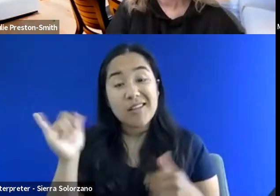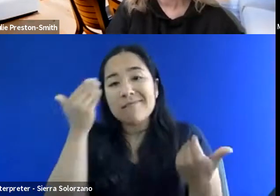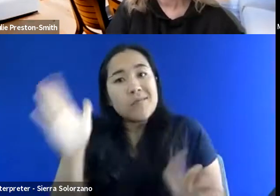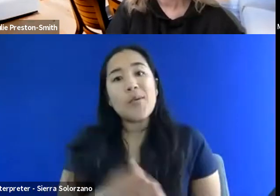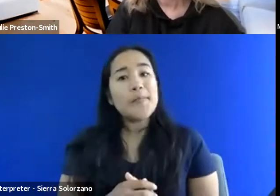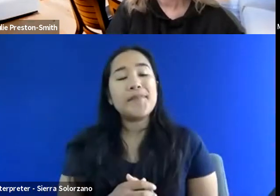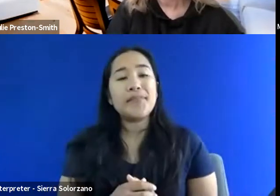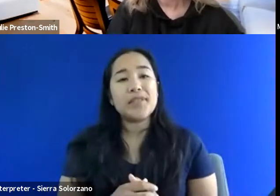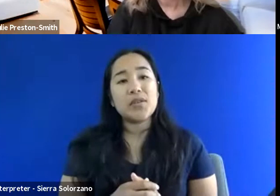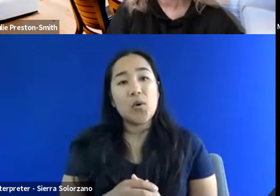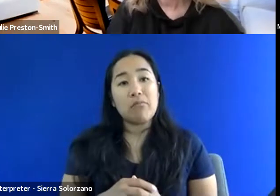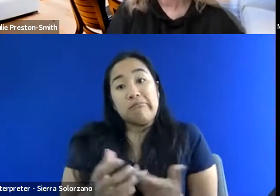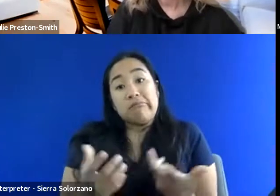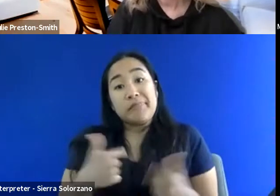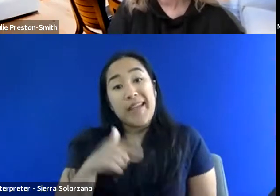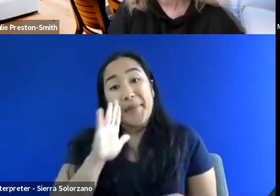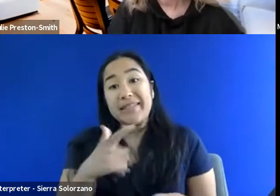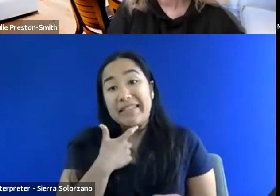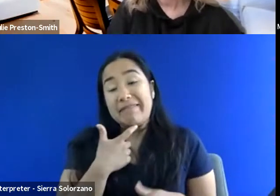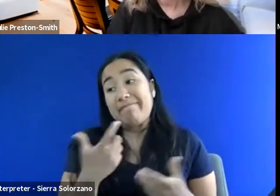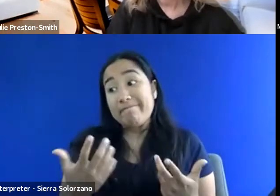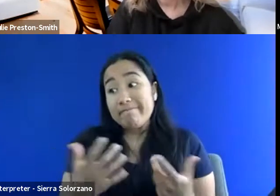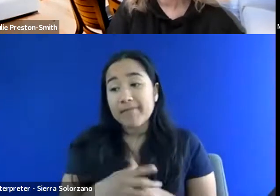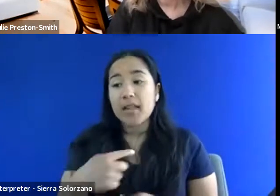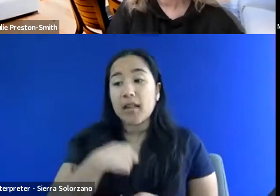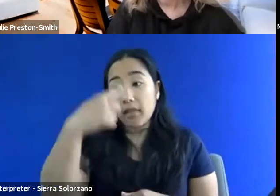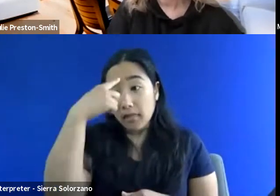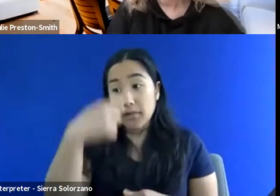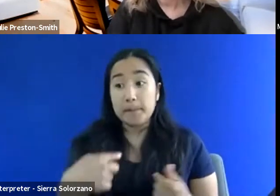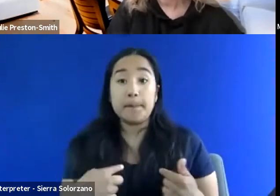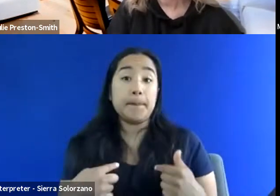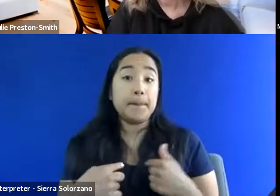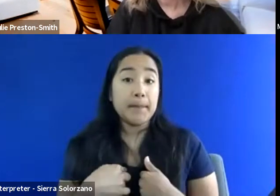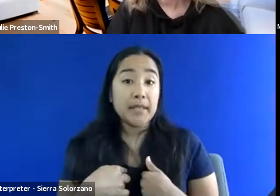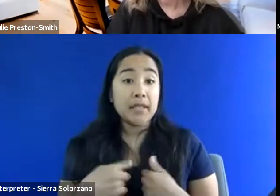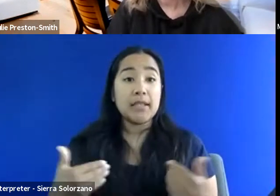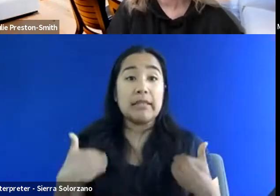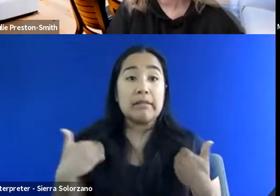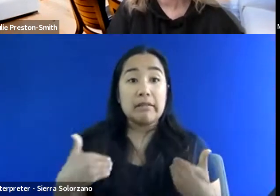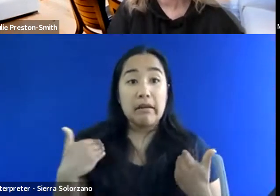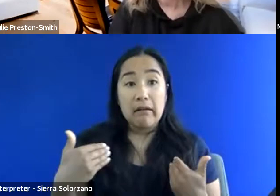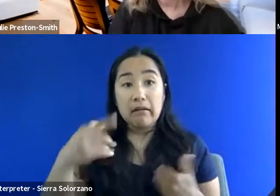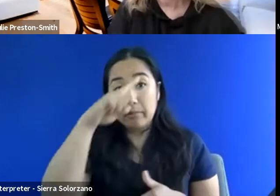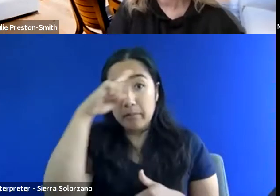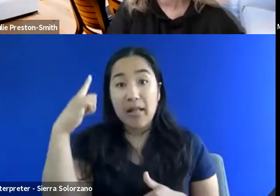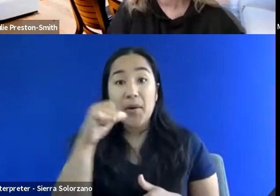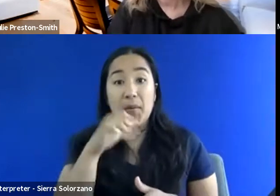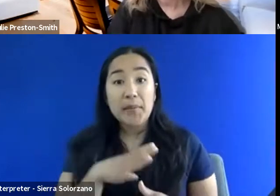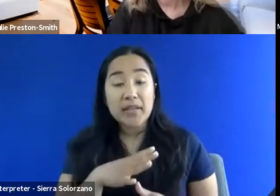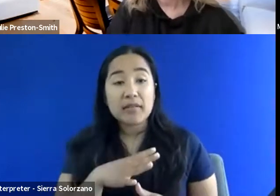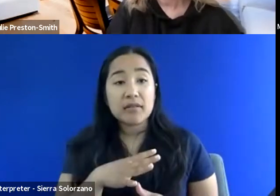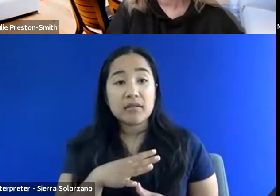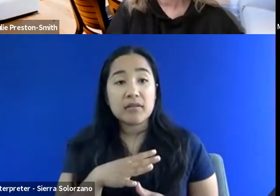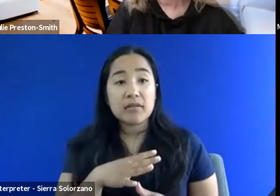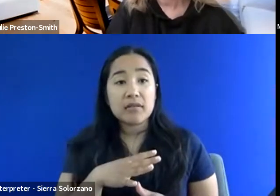I'll, just say it like, um, I think that me being a young black woman, uh, has been something